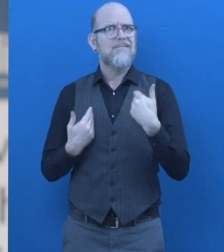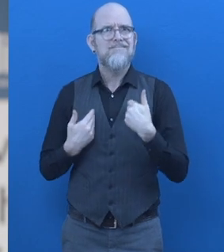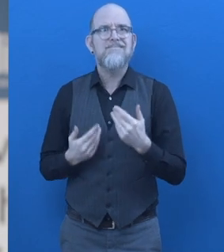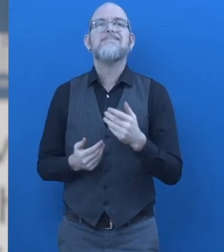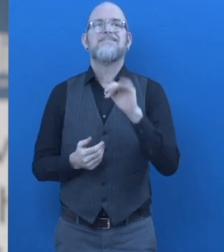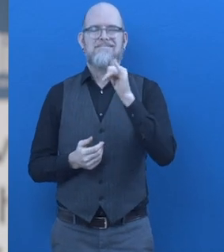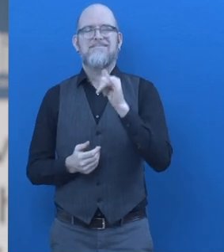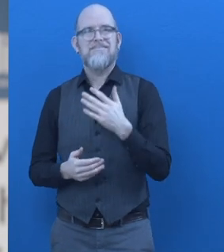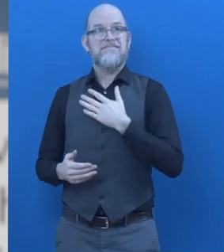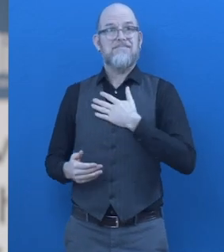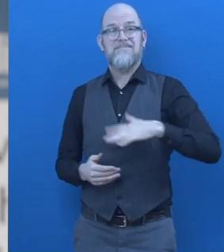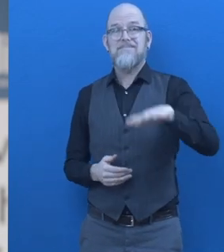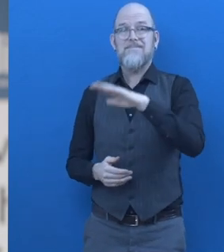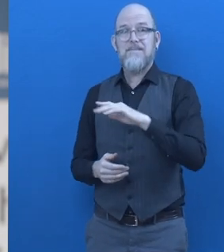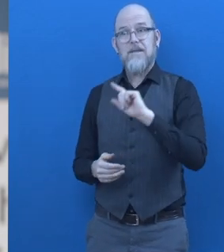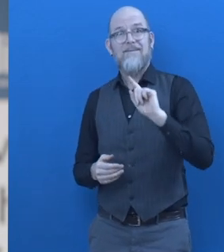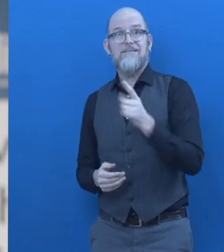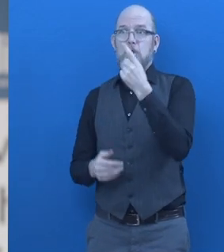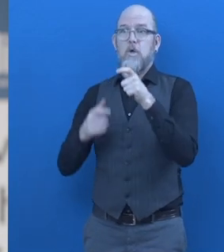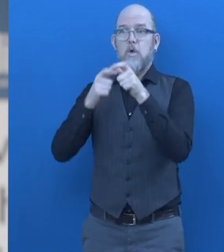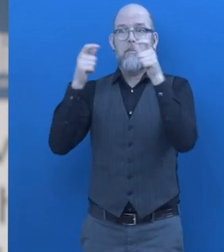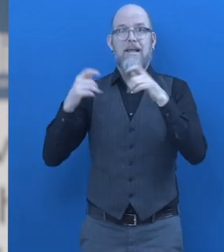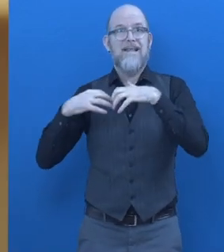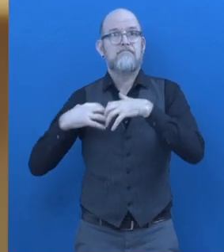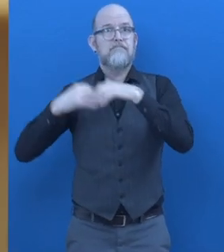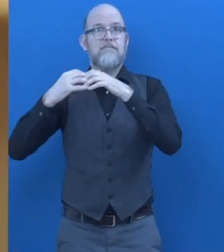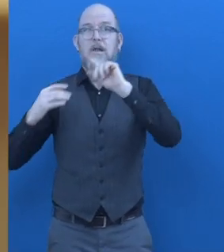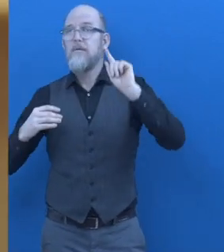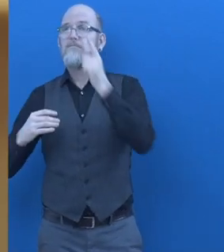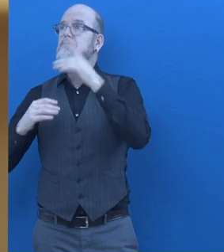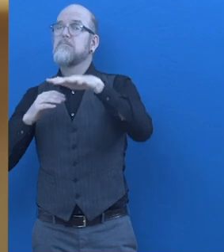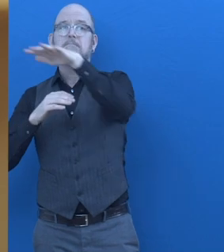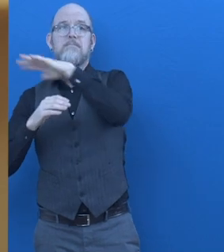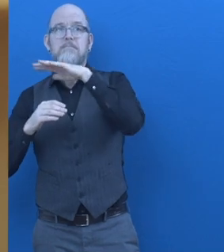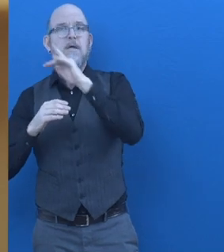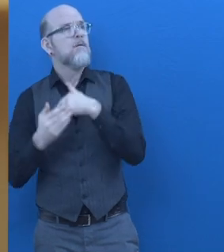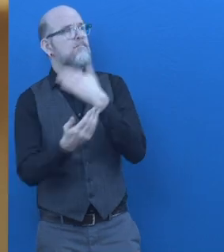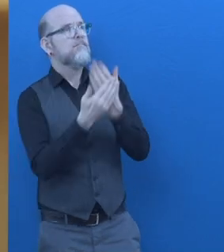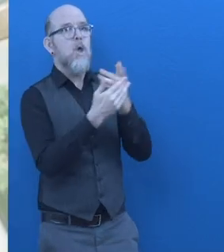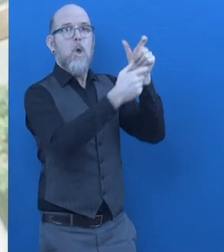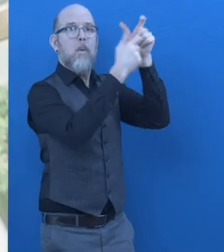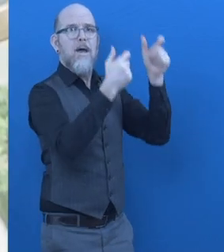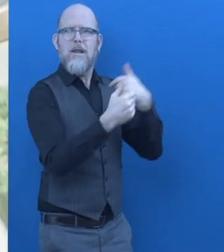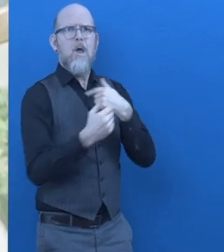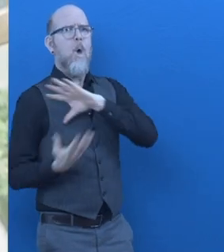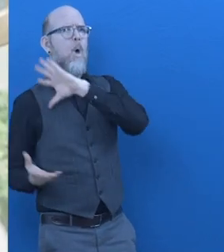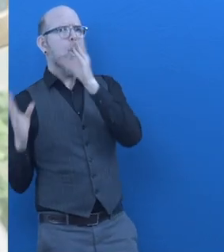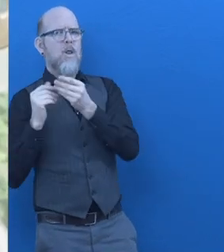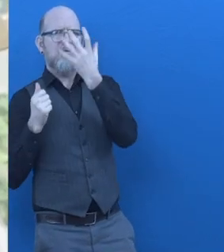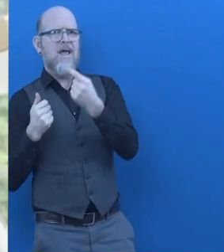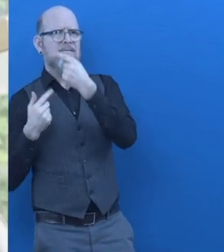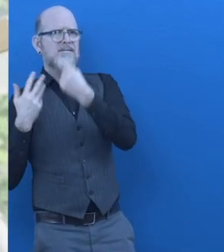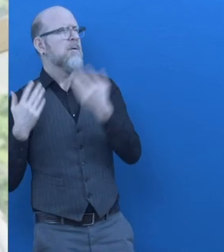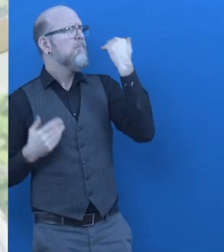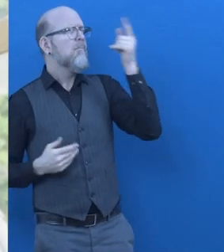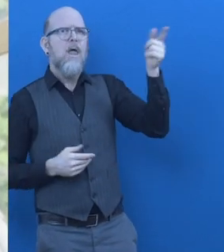MicroLink pioneered the one-stop shop solution for employers. Because previously all were done by ad-hoc basis.